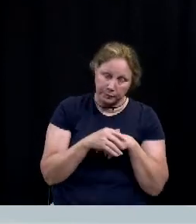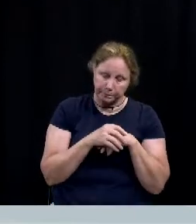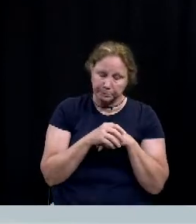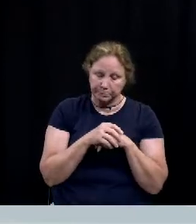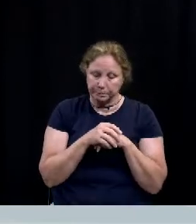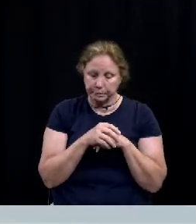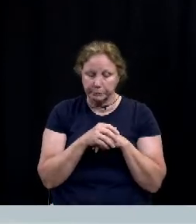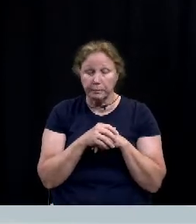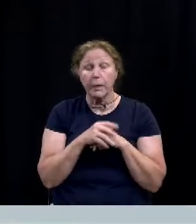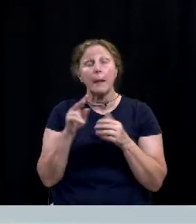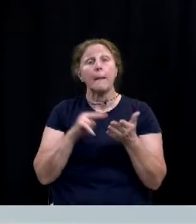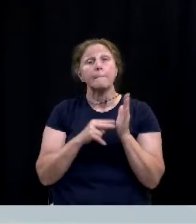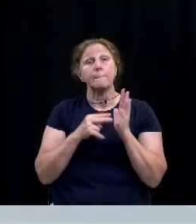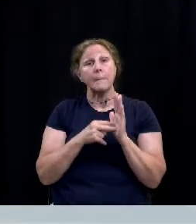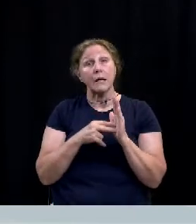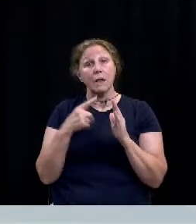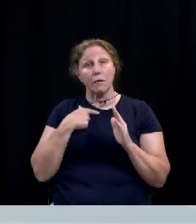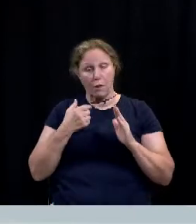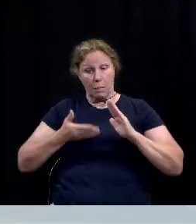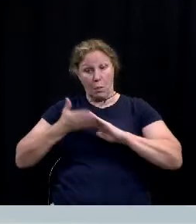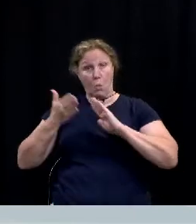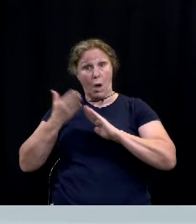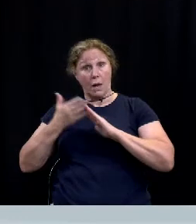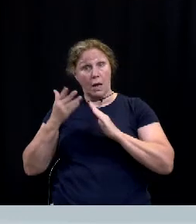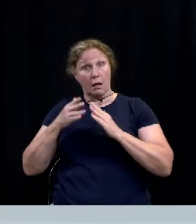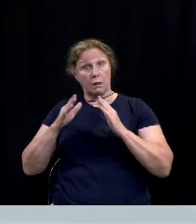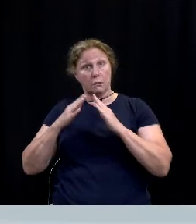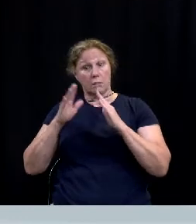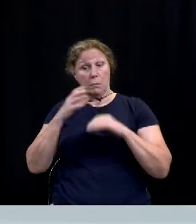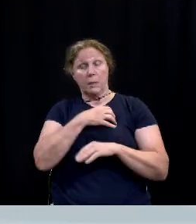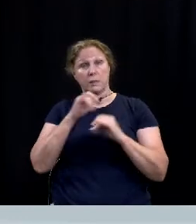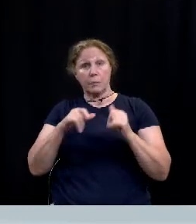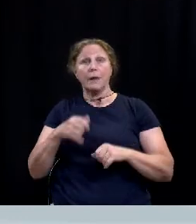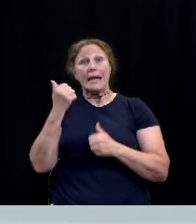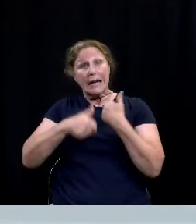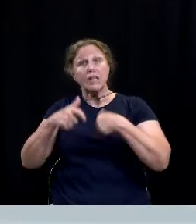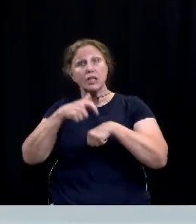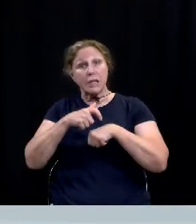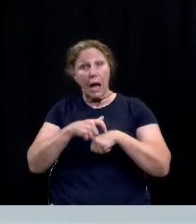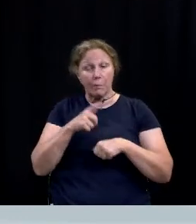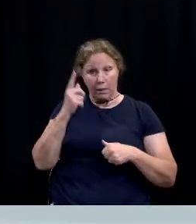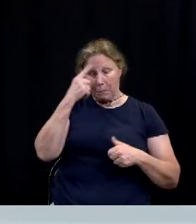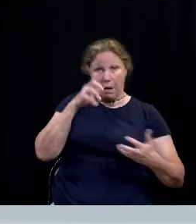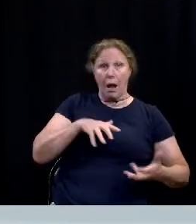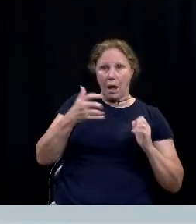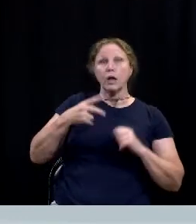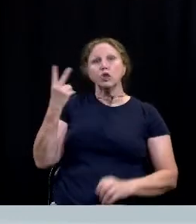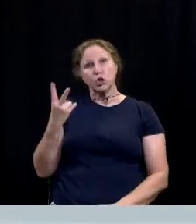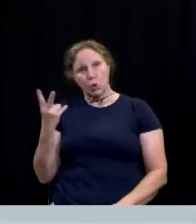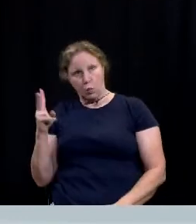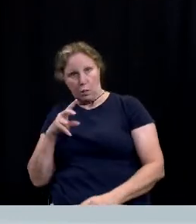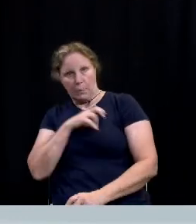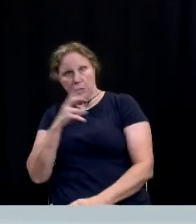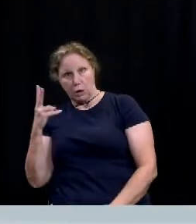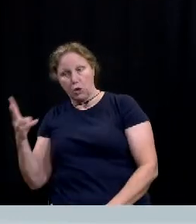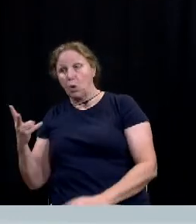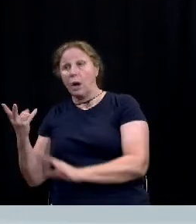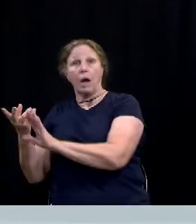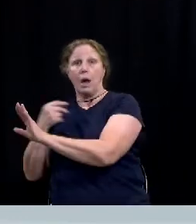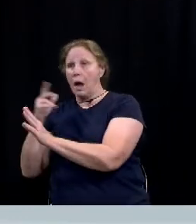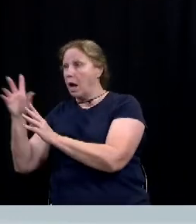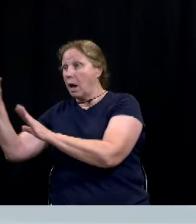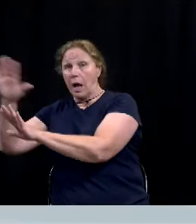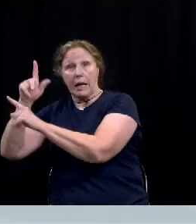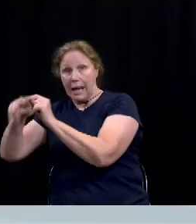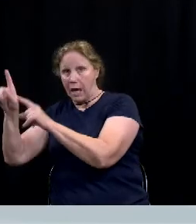What this means from an operational standpoint is that for each crisis call a minimum of two police officers are taken off the streets to deal with that